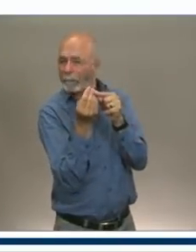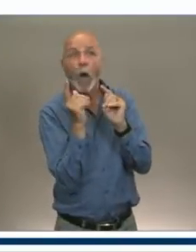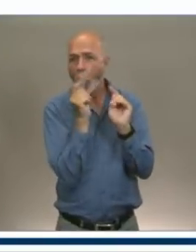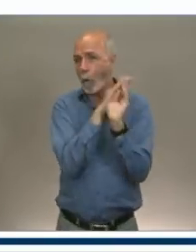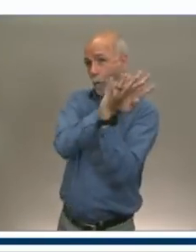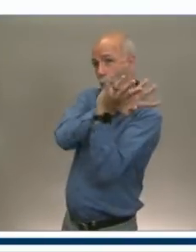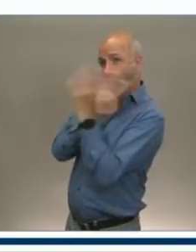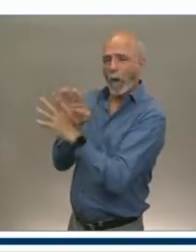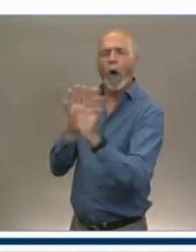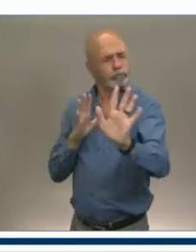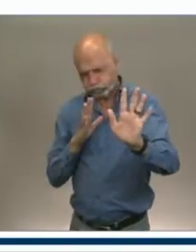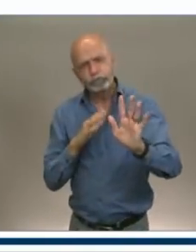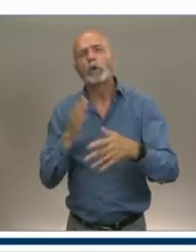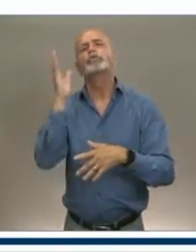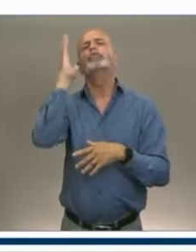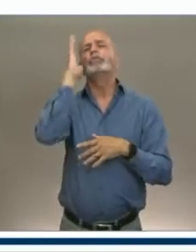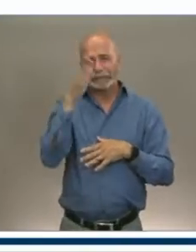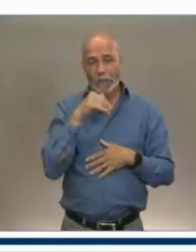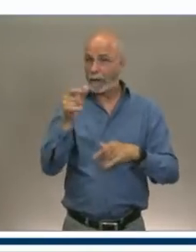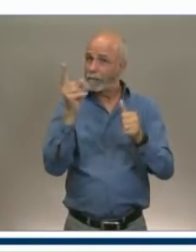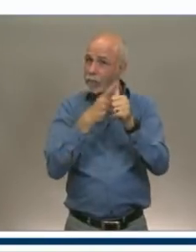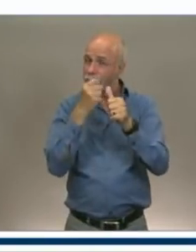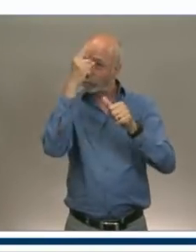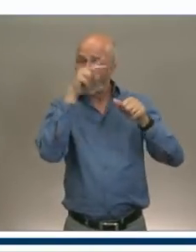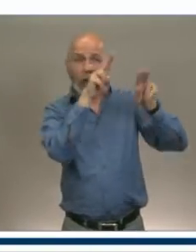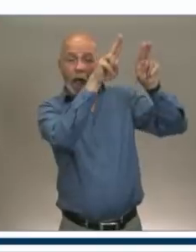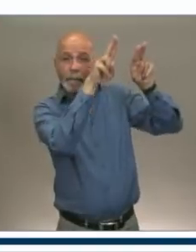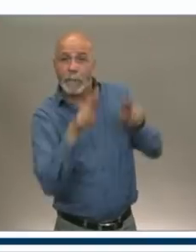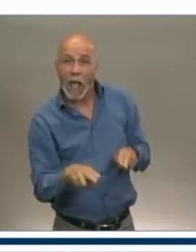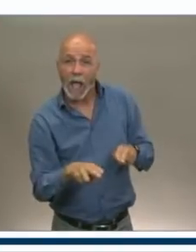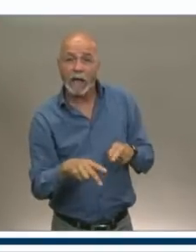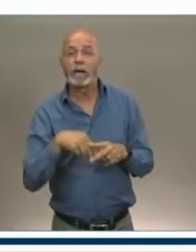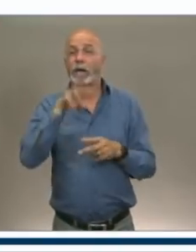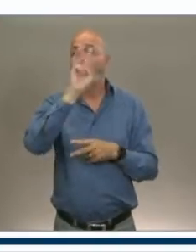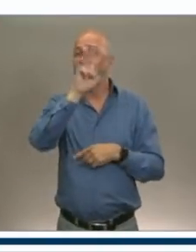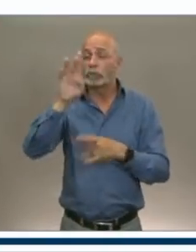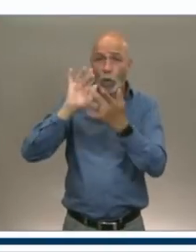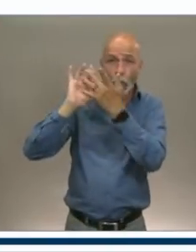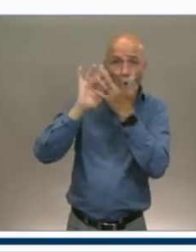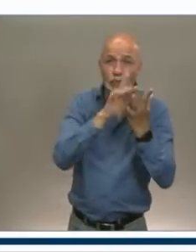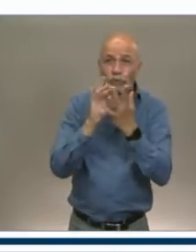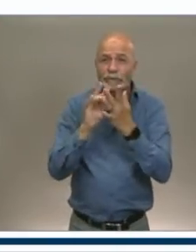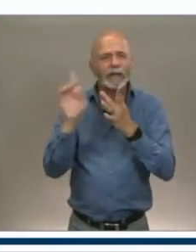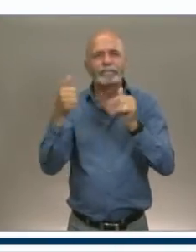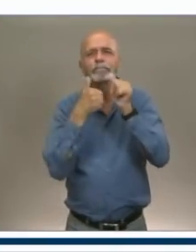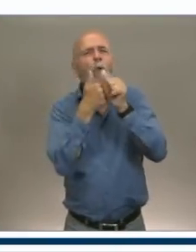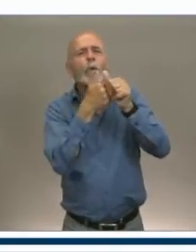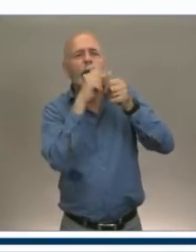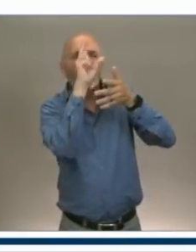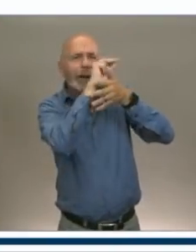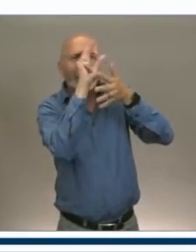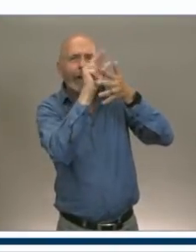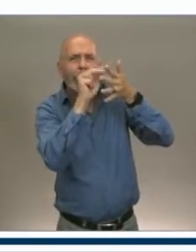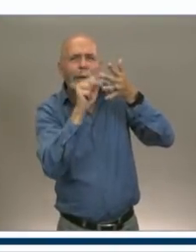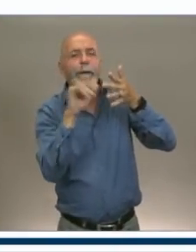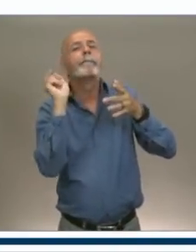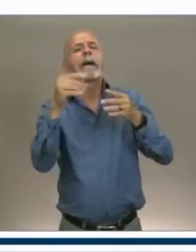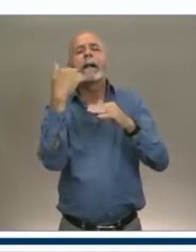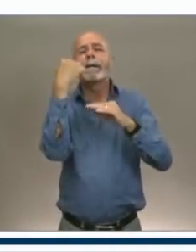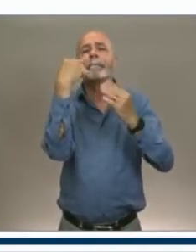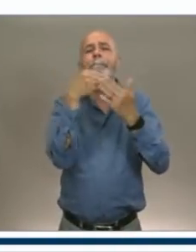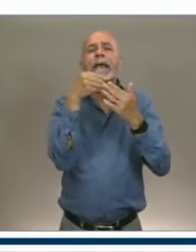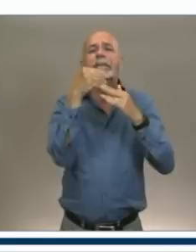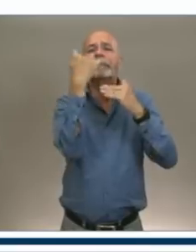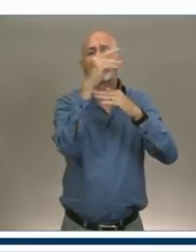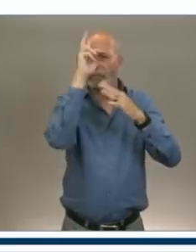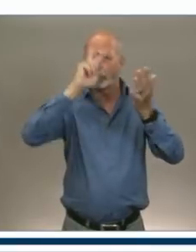that as they apply for it, you know, the parameters are set out in terms of what they can spend the money on. And we're putting the, we're putting